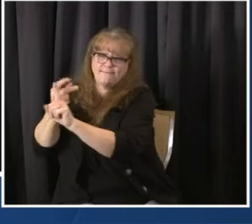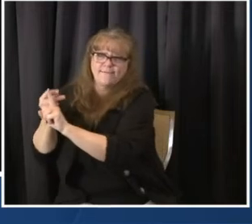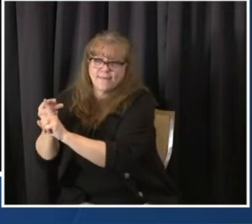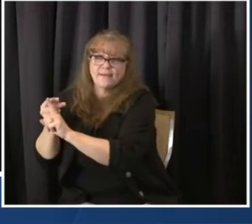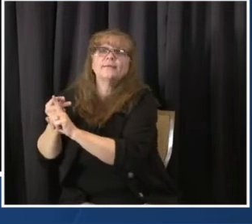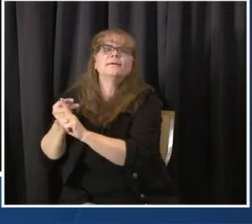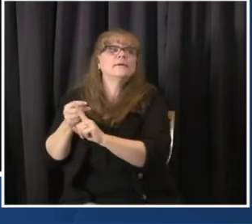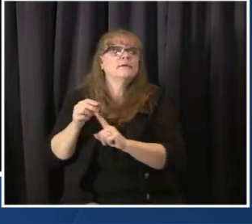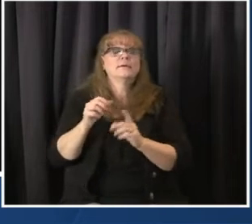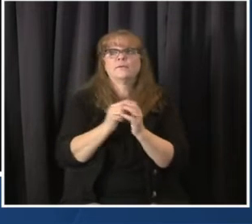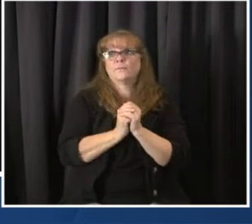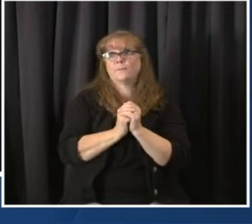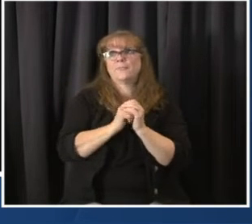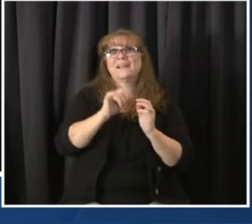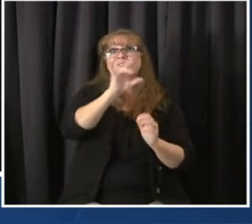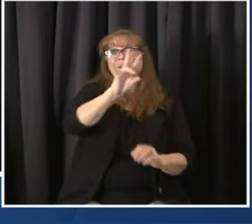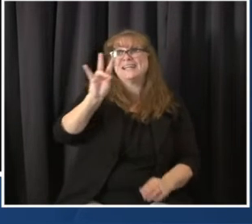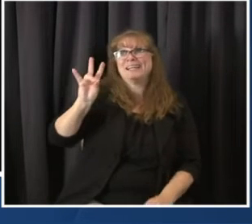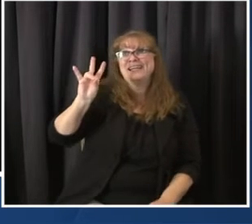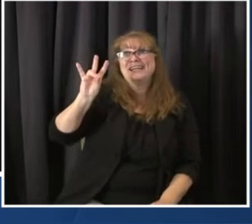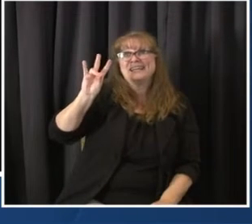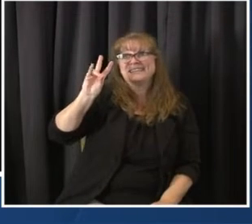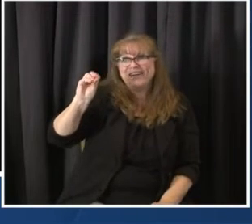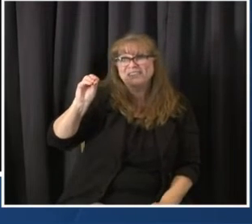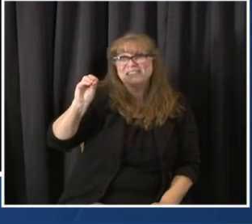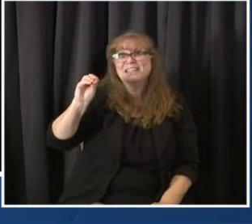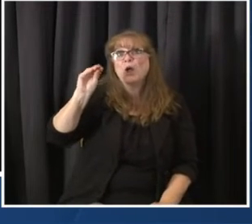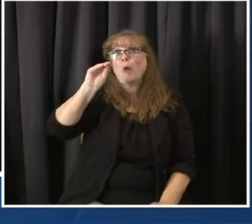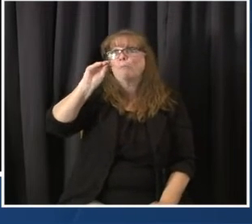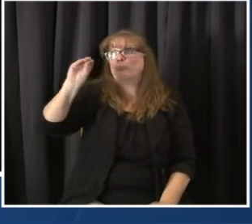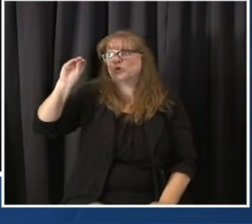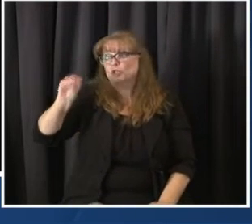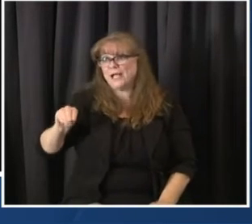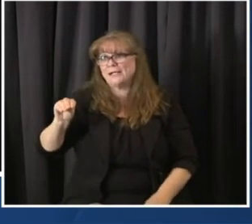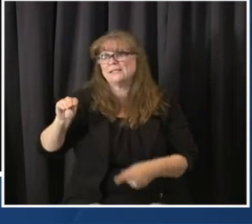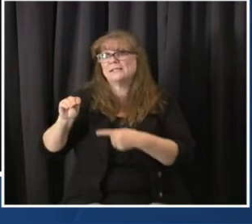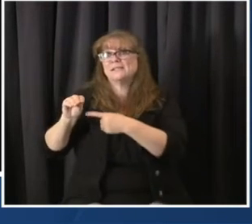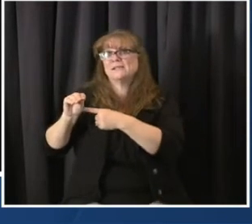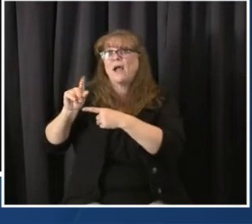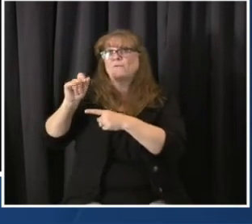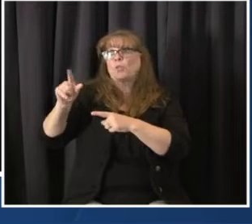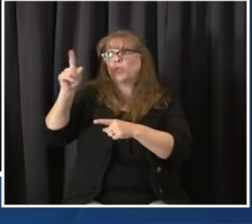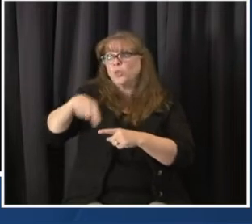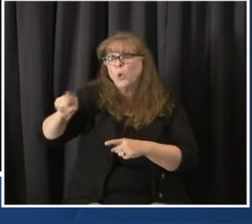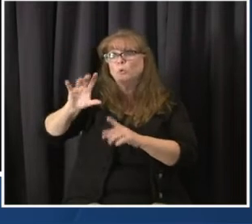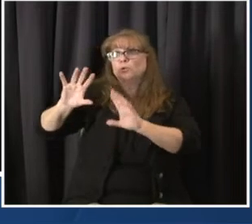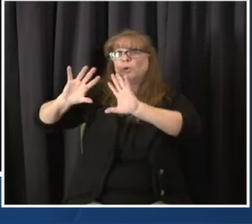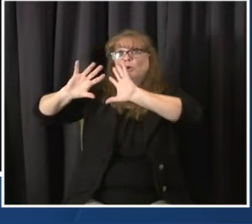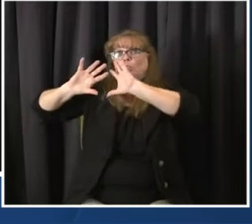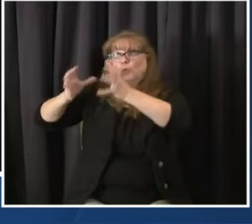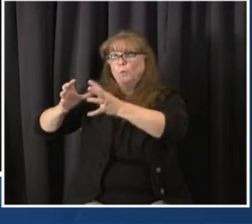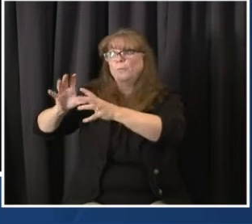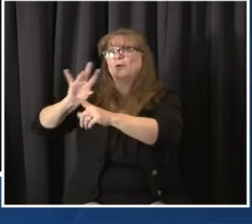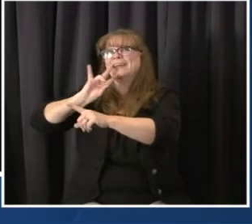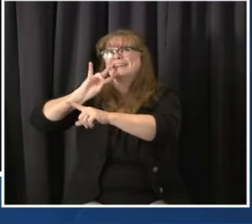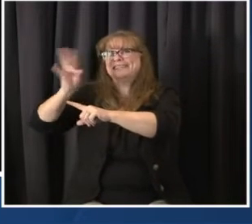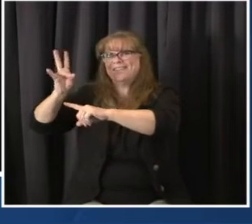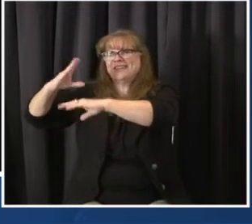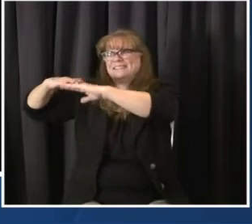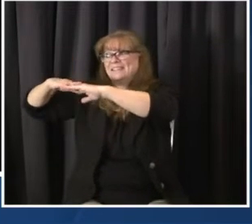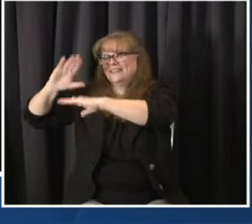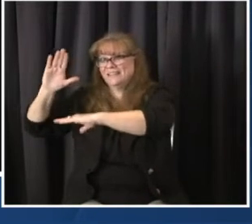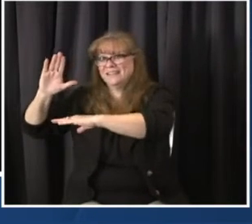Coloradans 70 and up vaccinated by the end of February. And we are partnered with